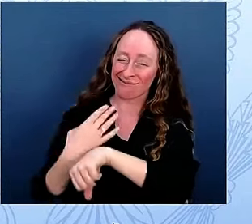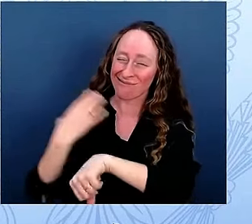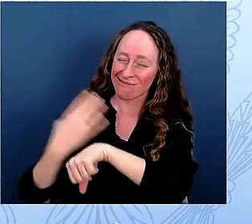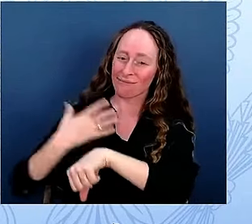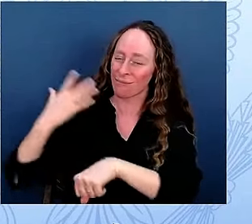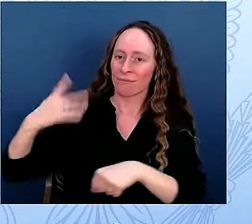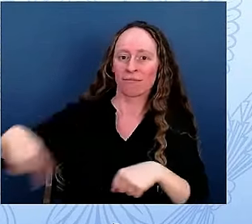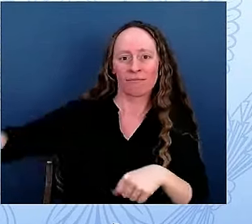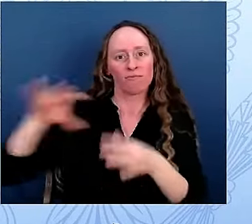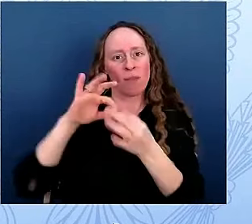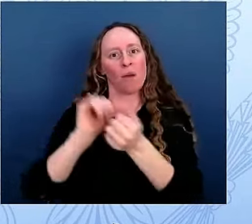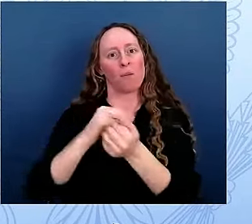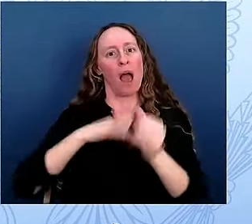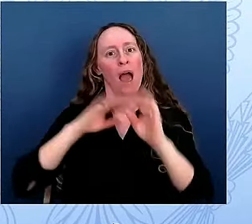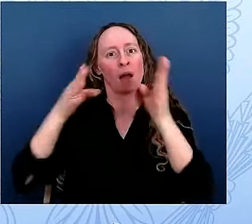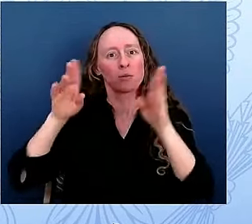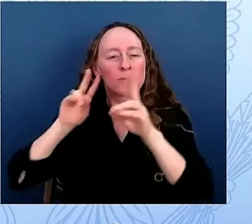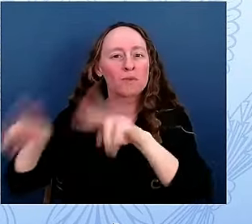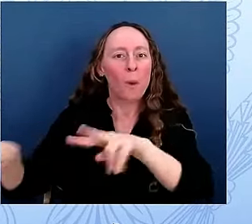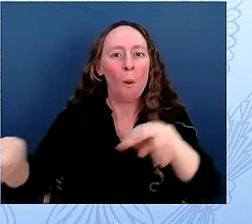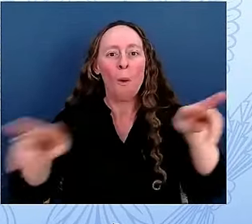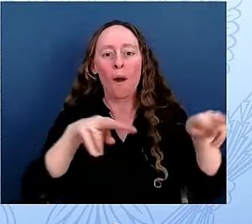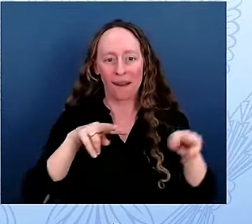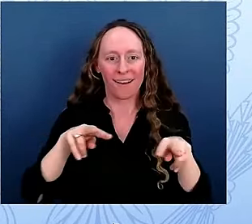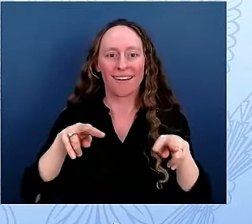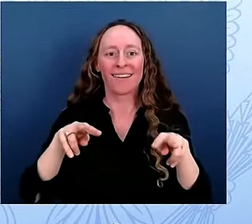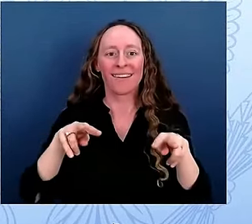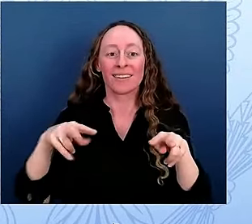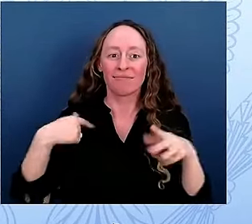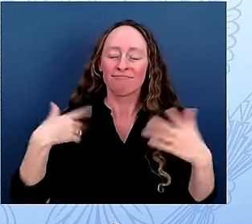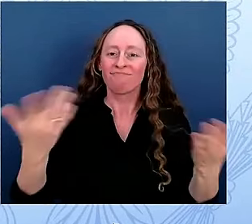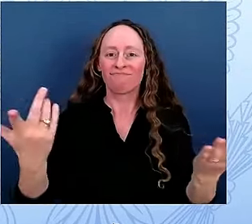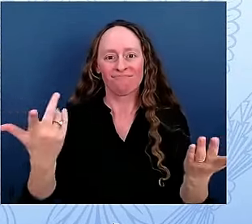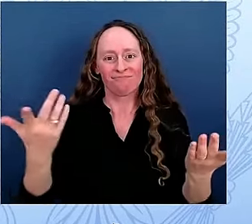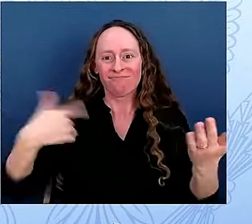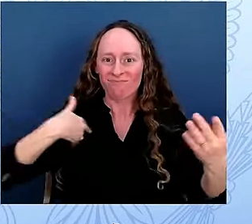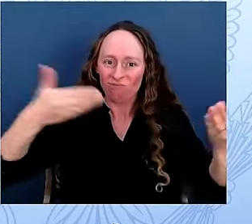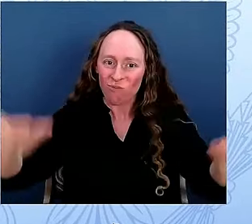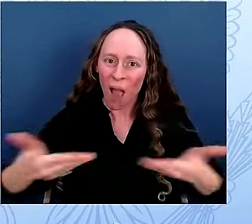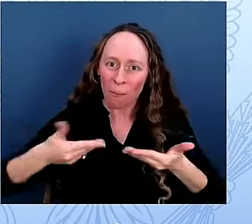thank you for joining me and welcome to the White House.